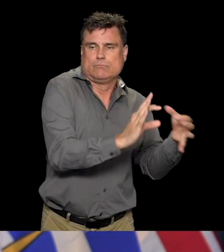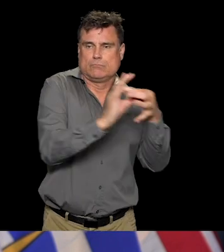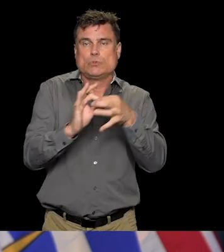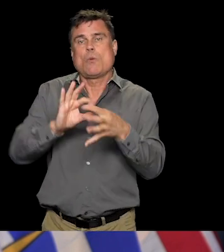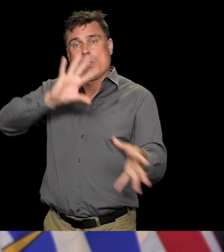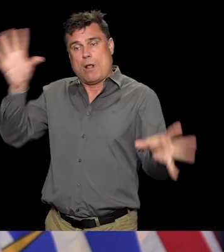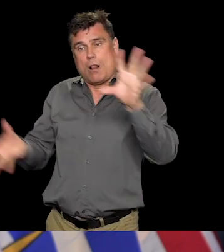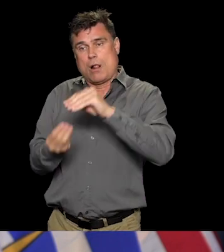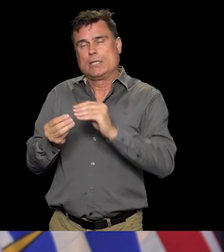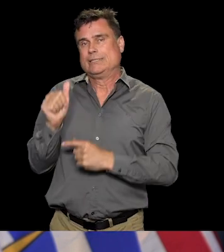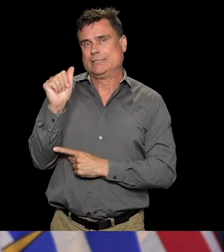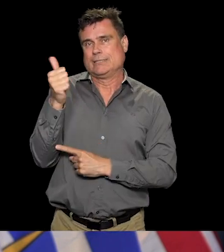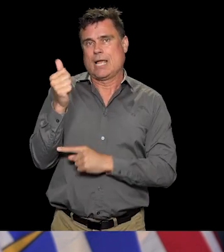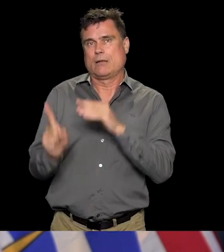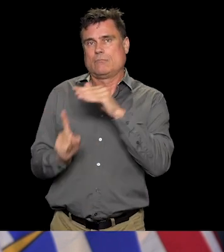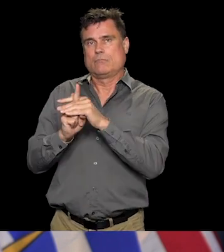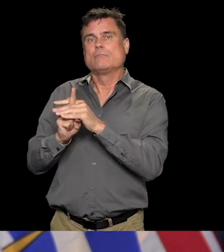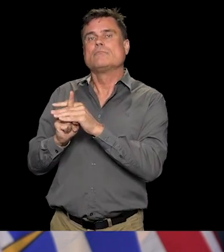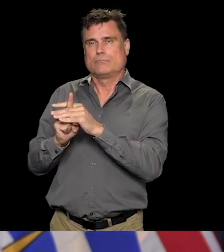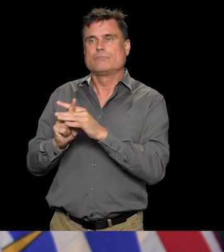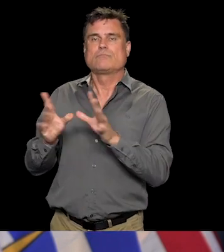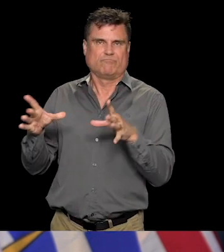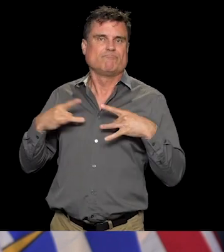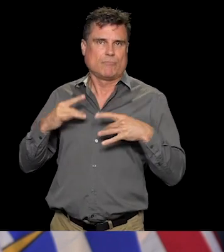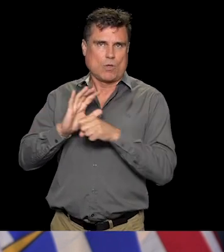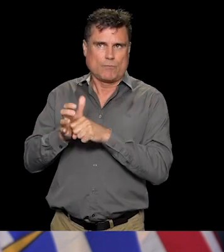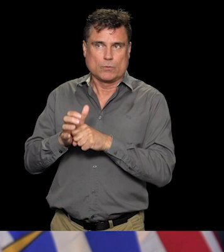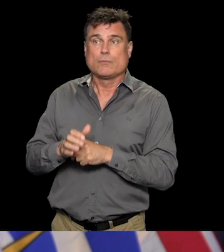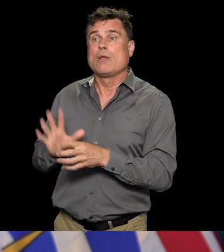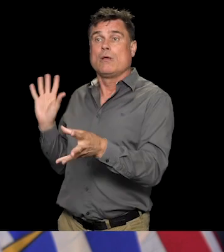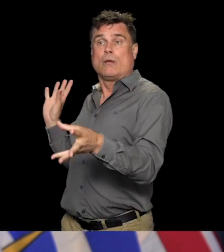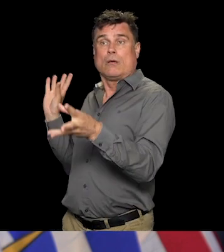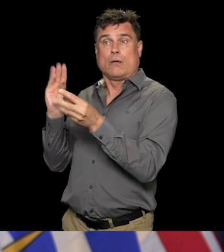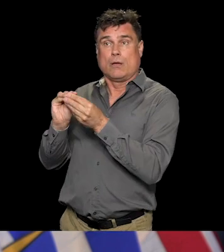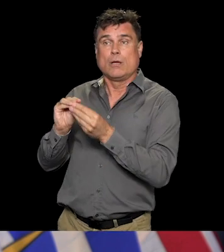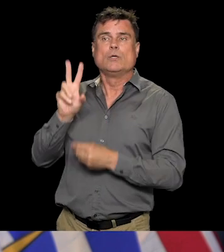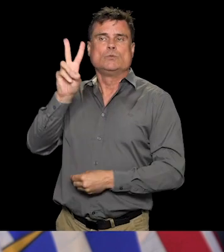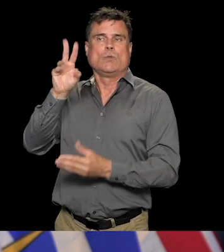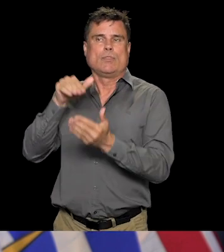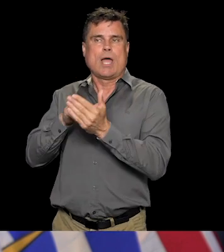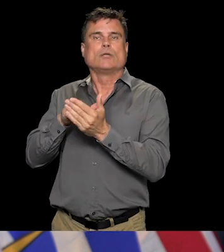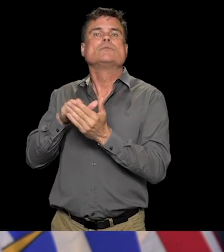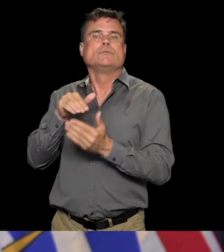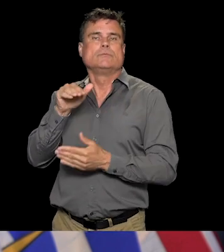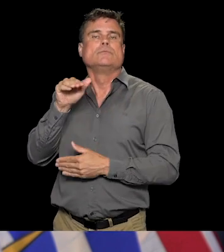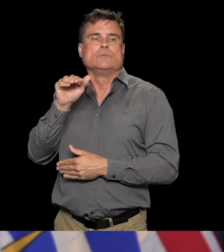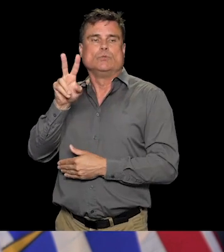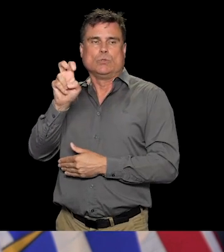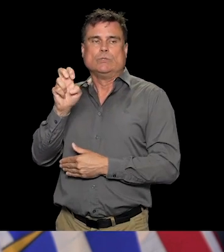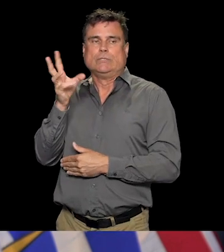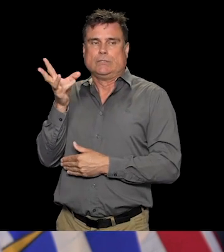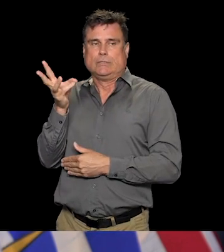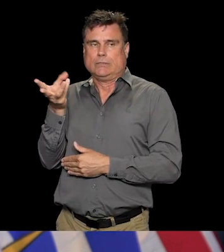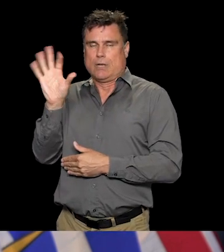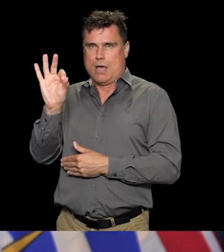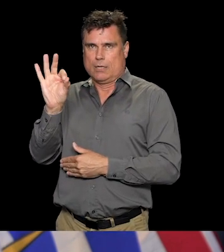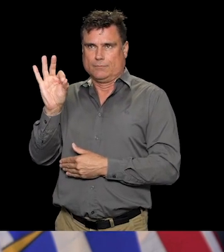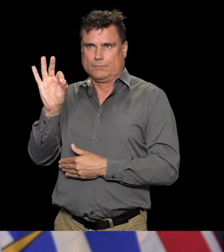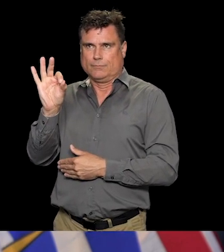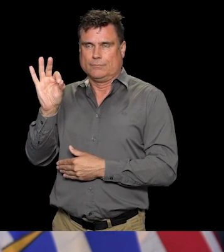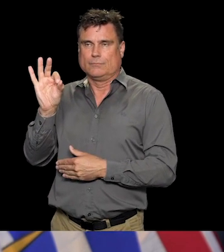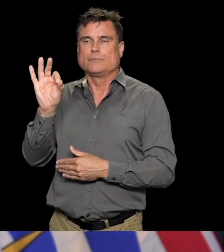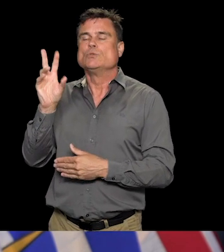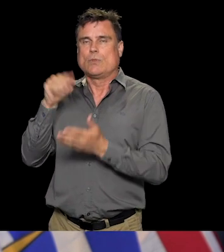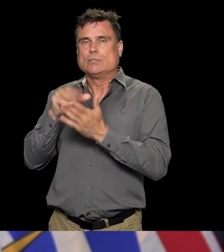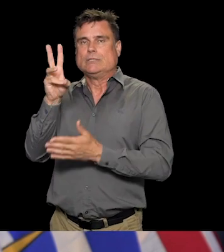and our total to 2,669 people in B.C. with COVID-19. That includes 908